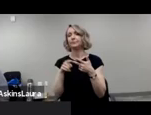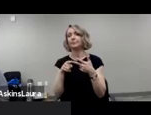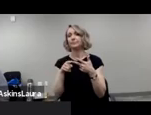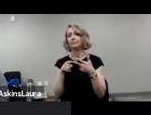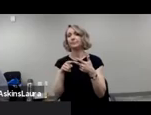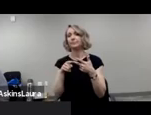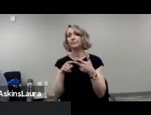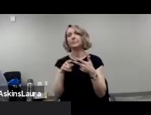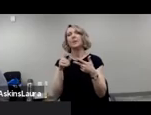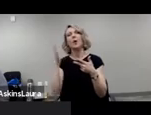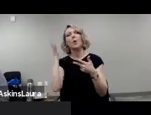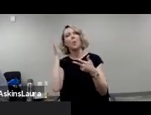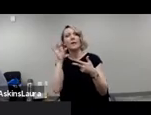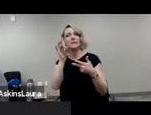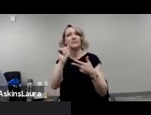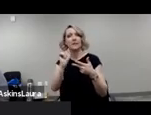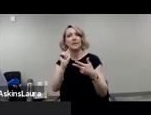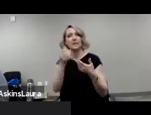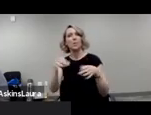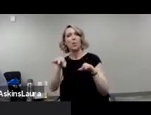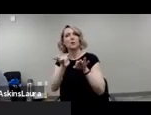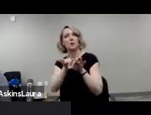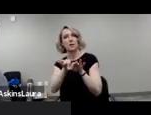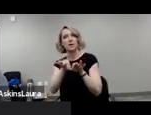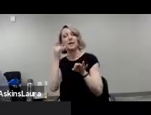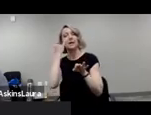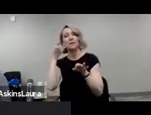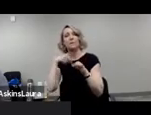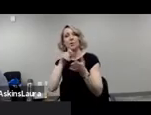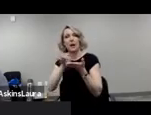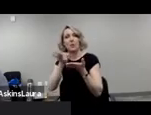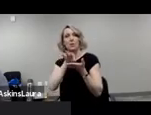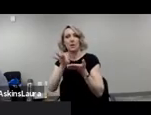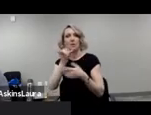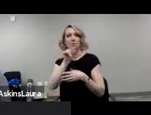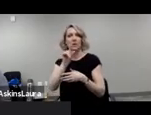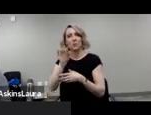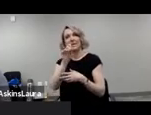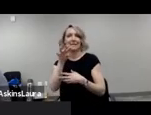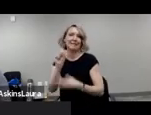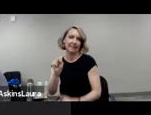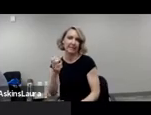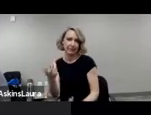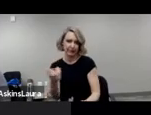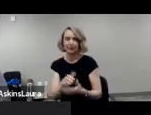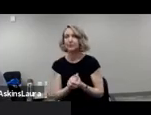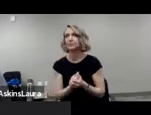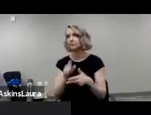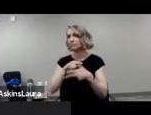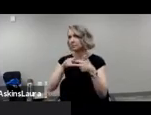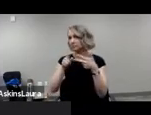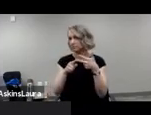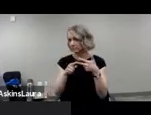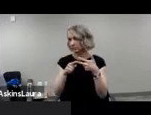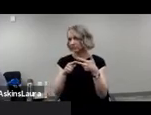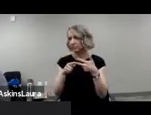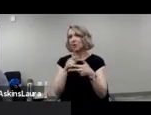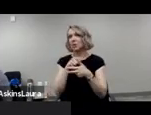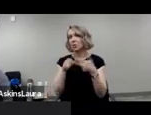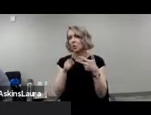why the disability community matters when counting the 2020 census. We also